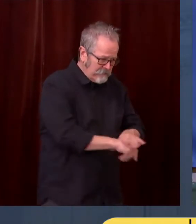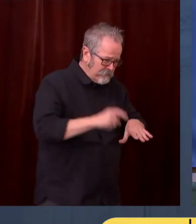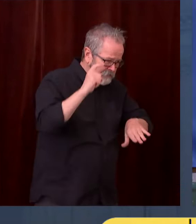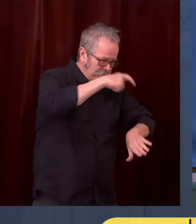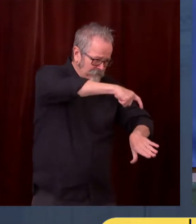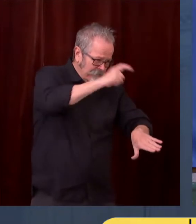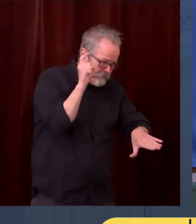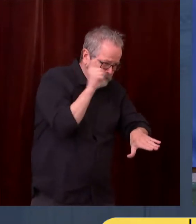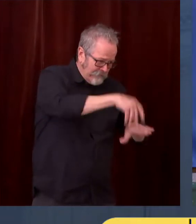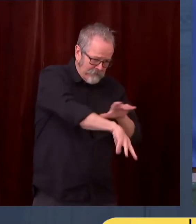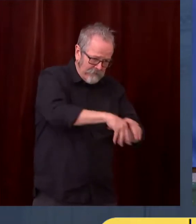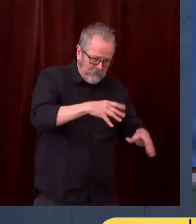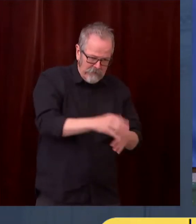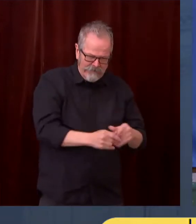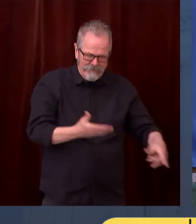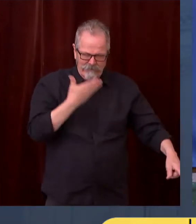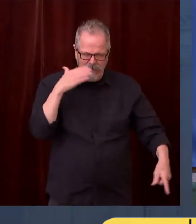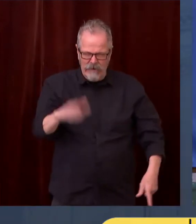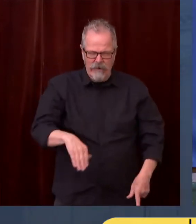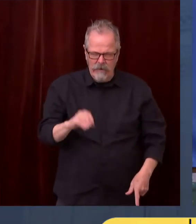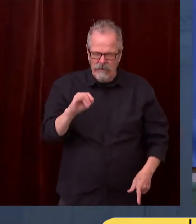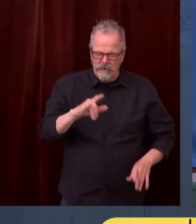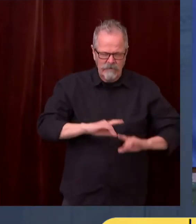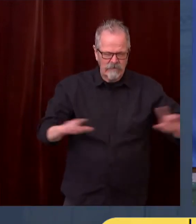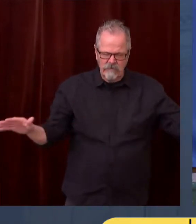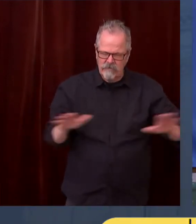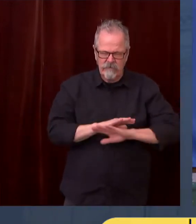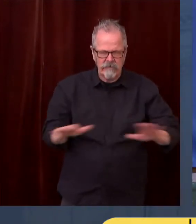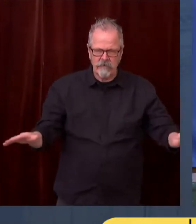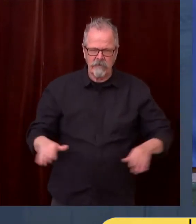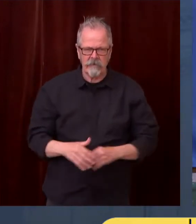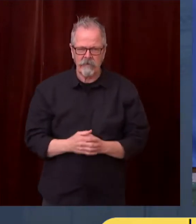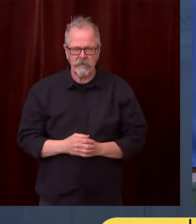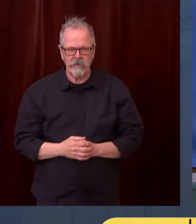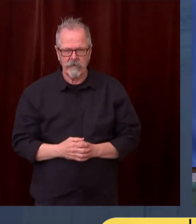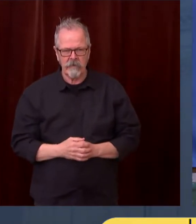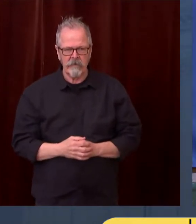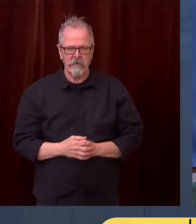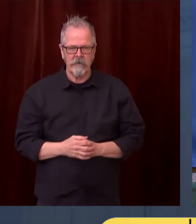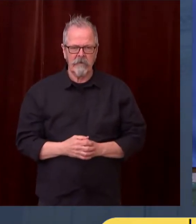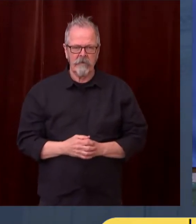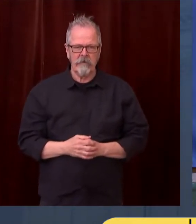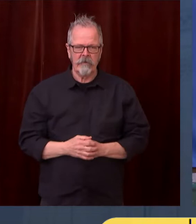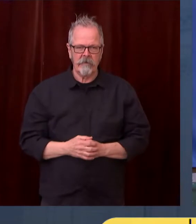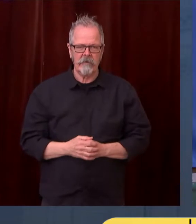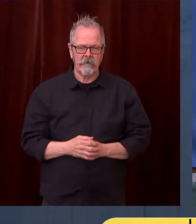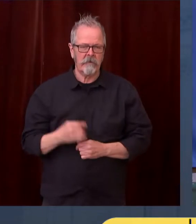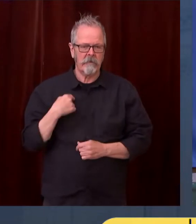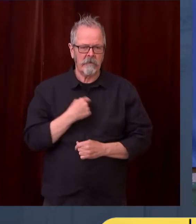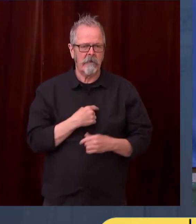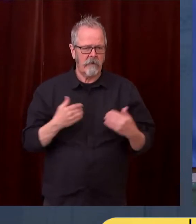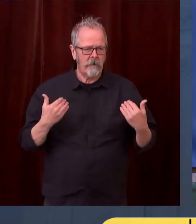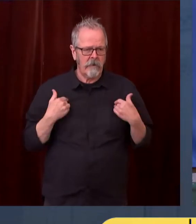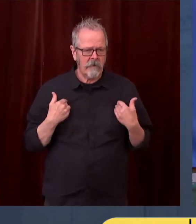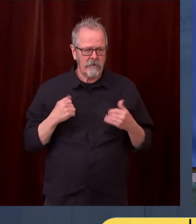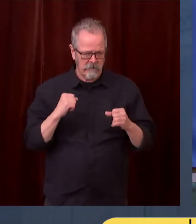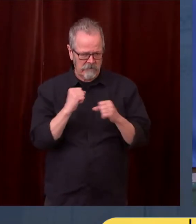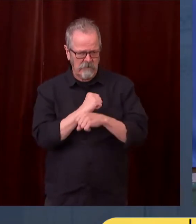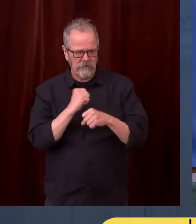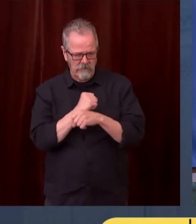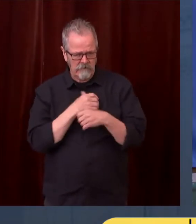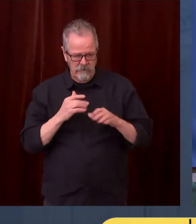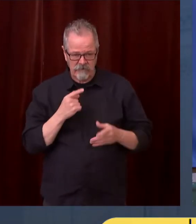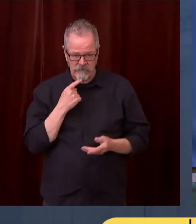in Anacortes the other day. We had the company that's opening up a plant in Burlington